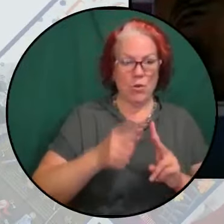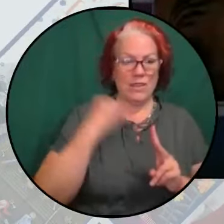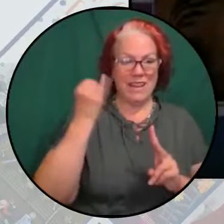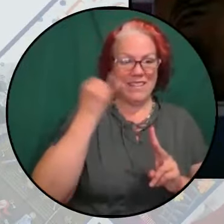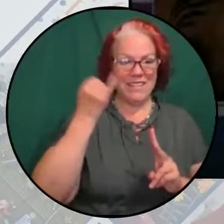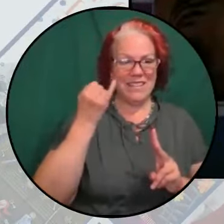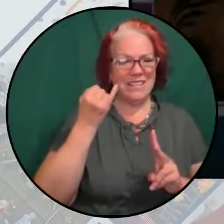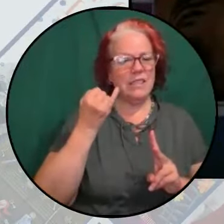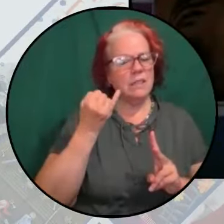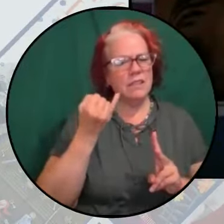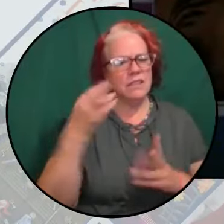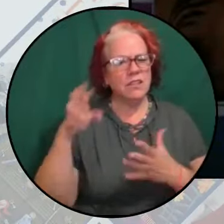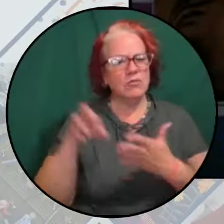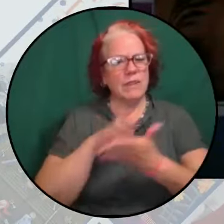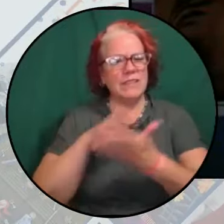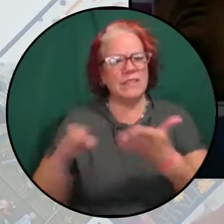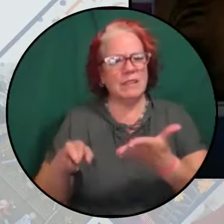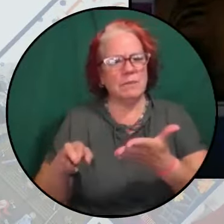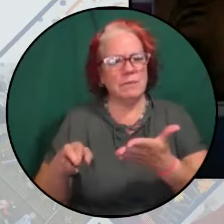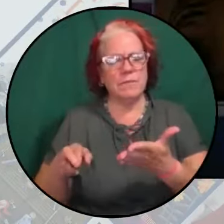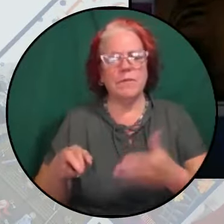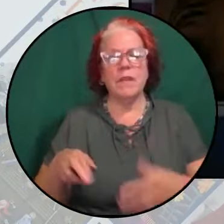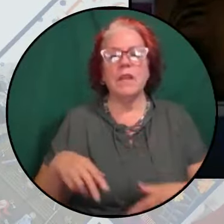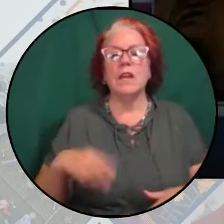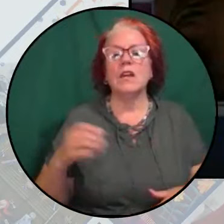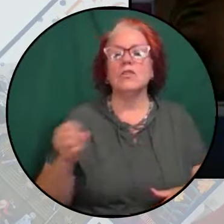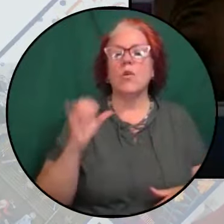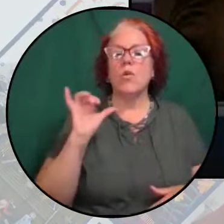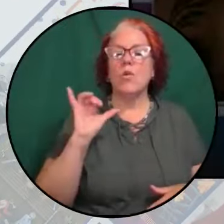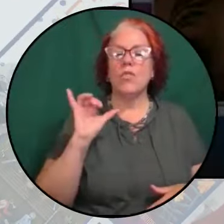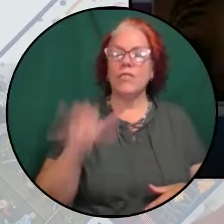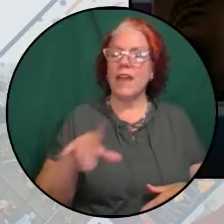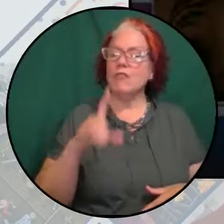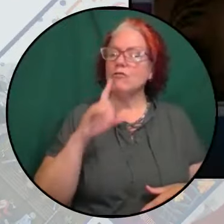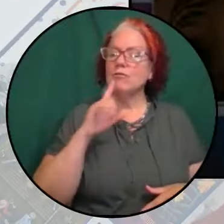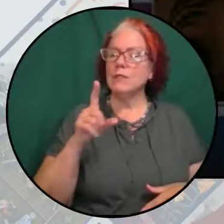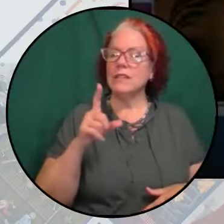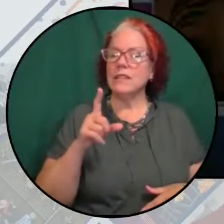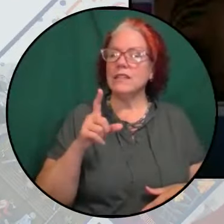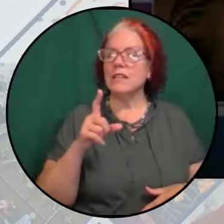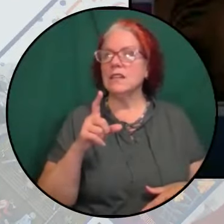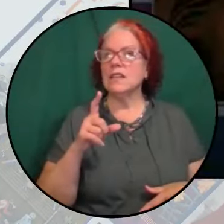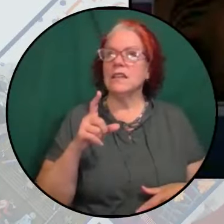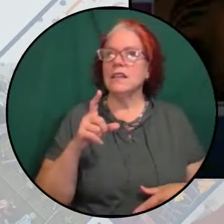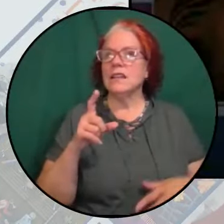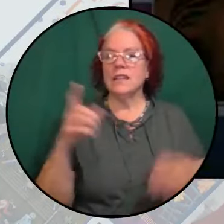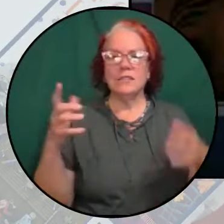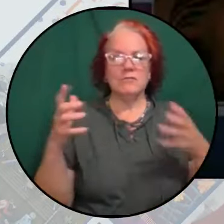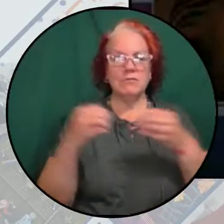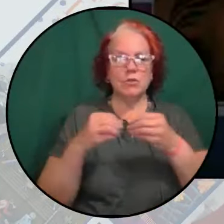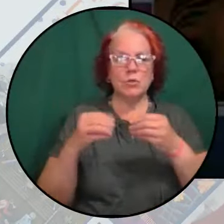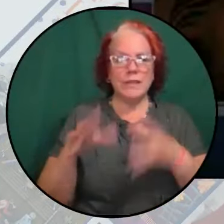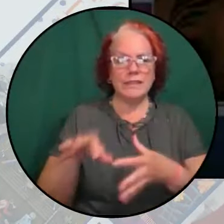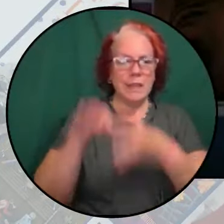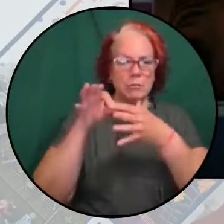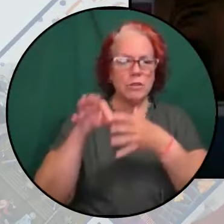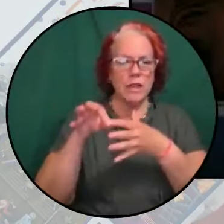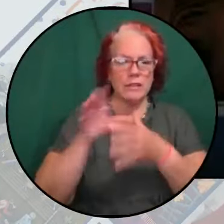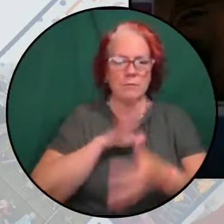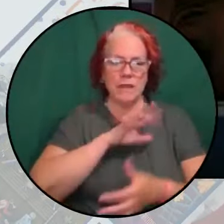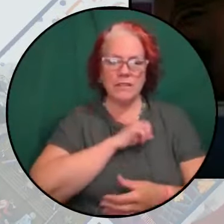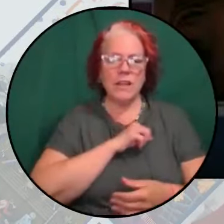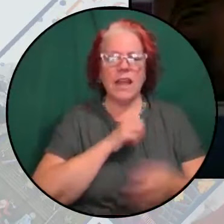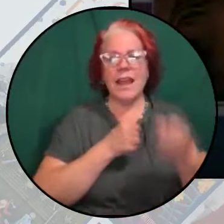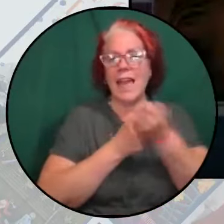You know, so I think sometimes that gets lost and it contributes to exceptionalizing Palestine and it also contributes to allies not knowing